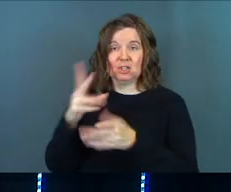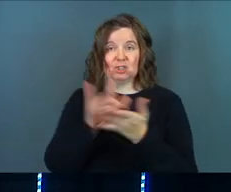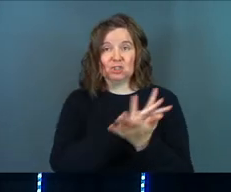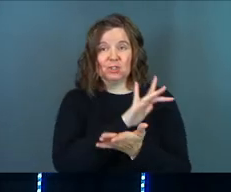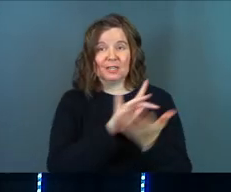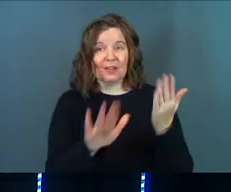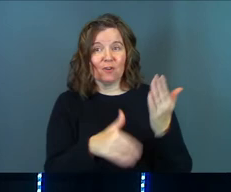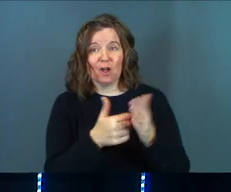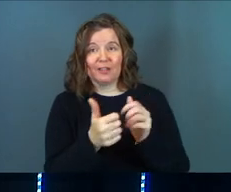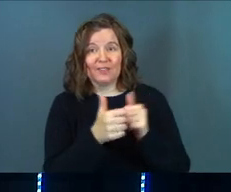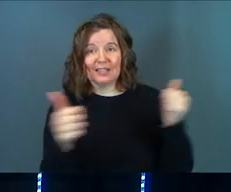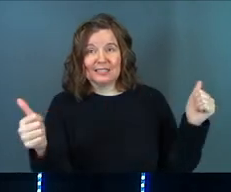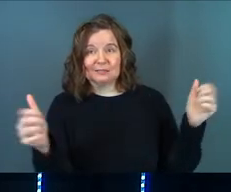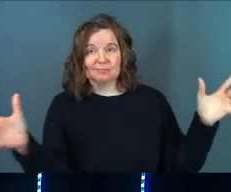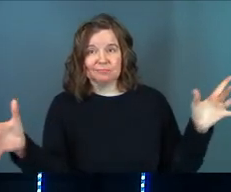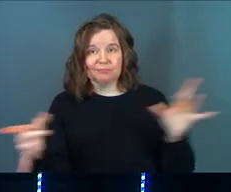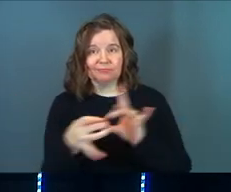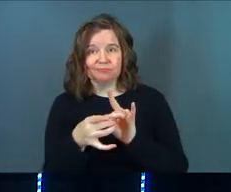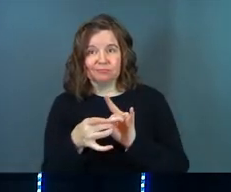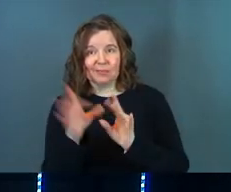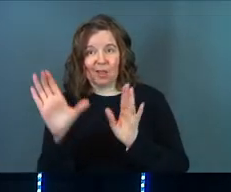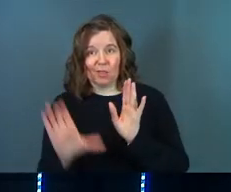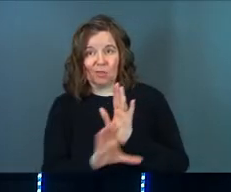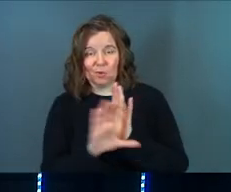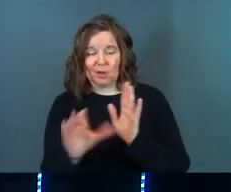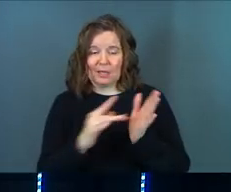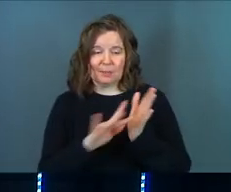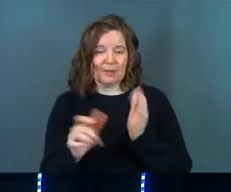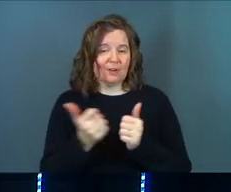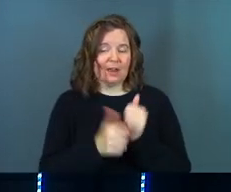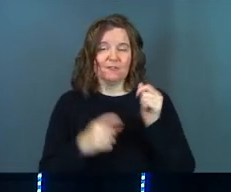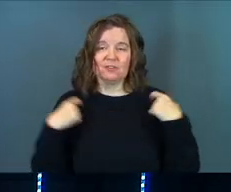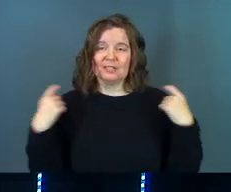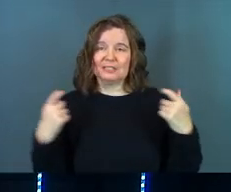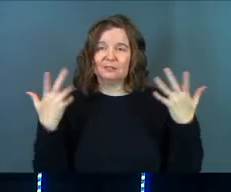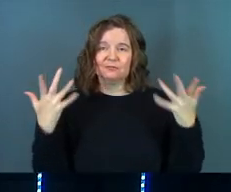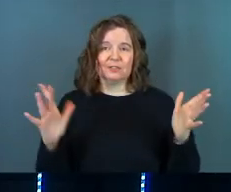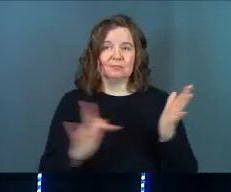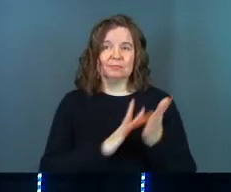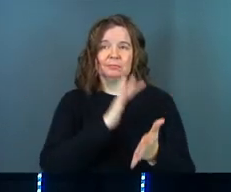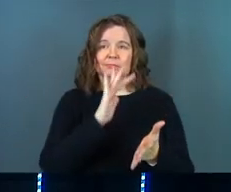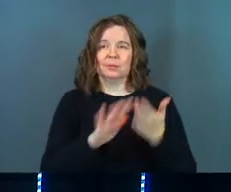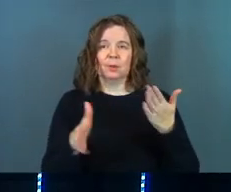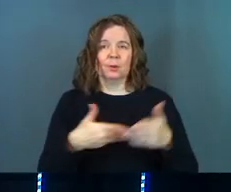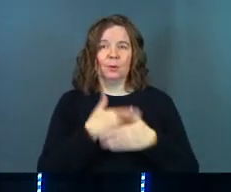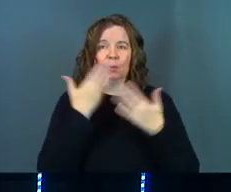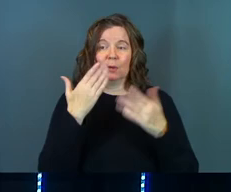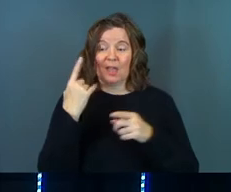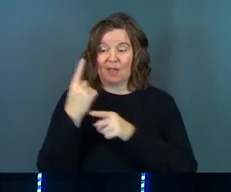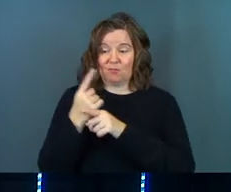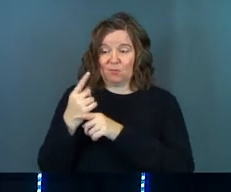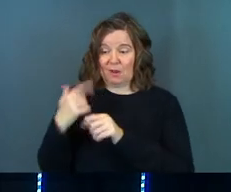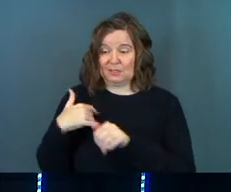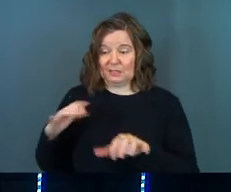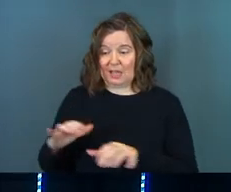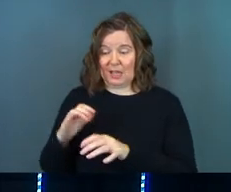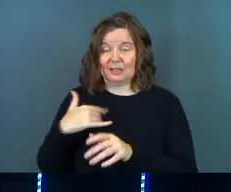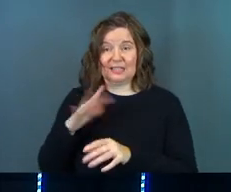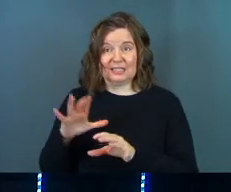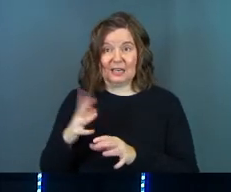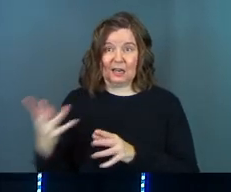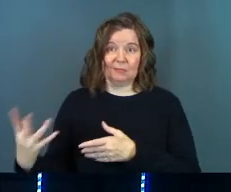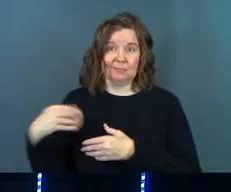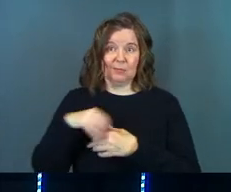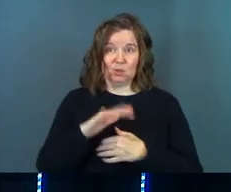care of all that distance on the cross. He paid for every single sin. Every single righteous act that he did has been brought to your